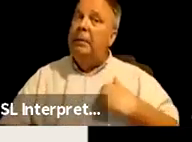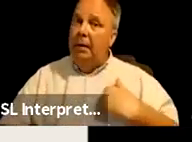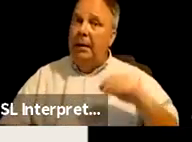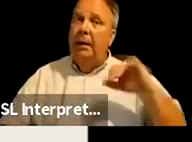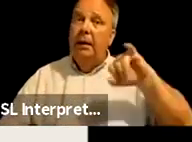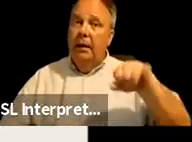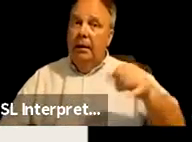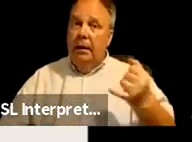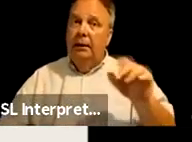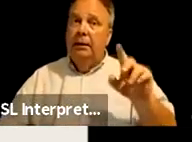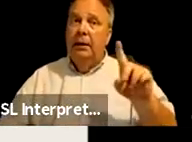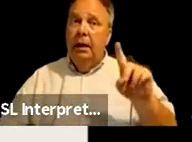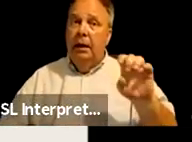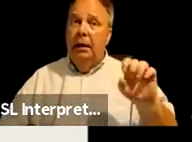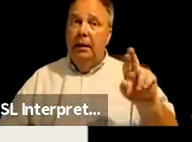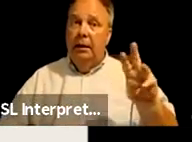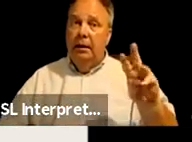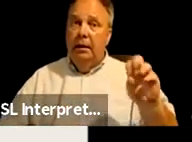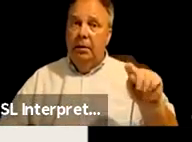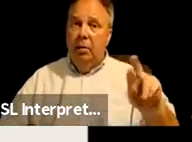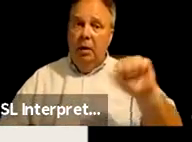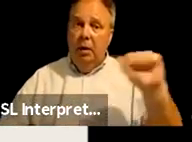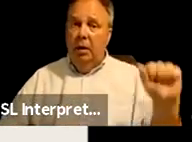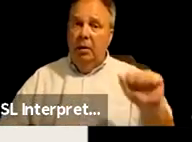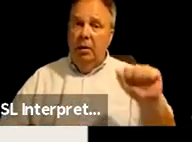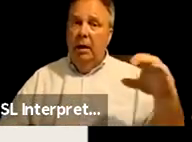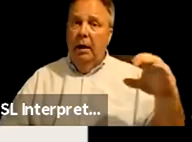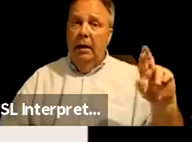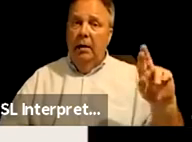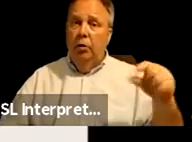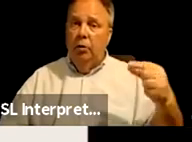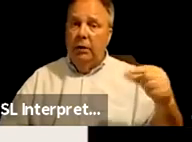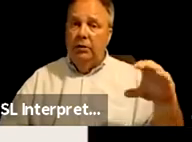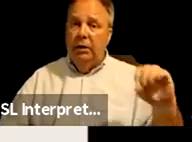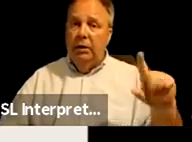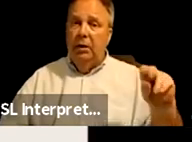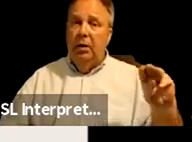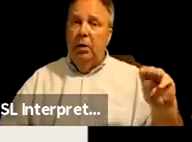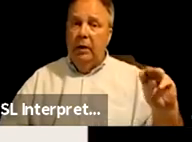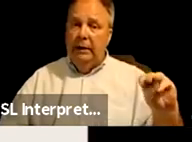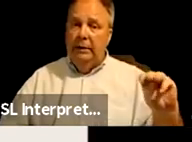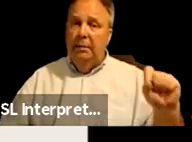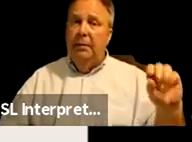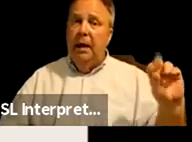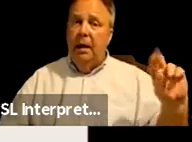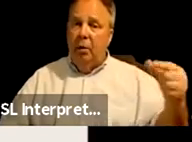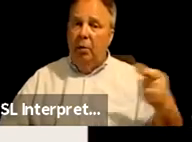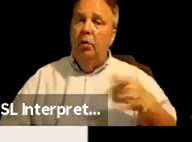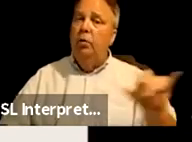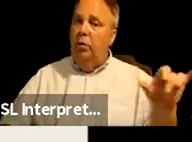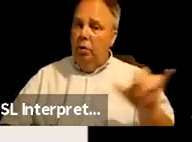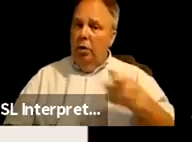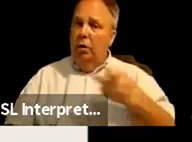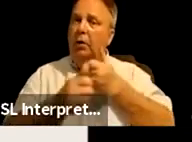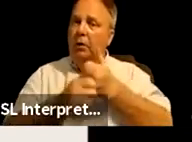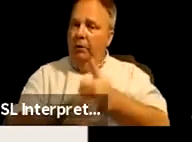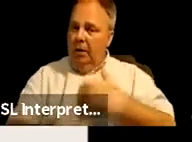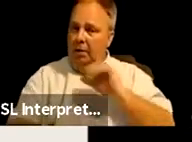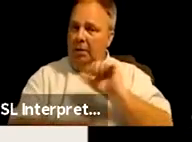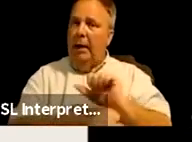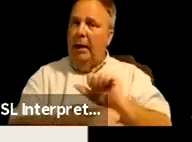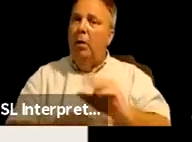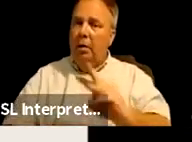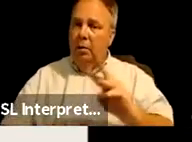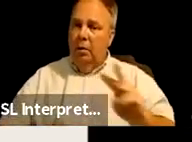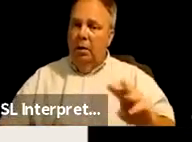jdurenwateratcrushingcolonialism.org. You can also follow some of my work on the websites